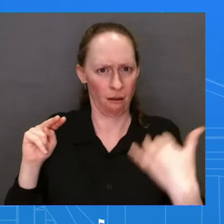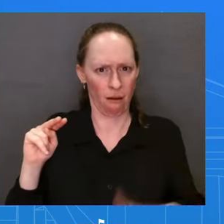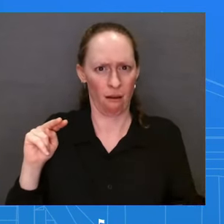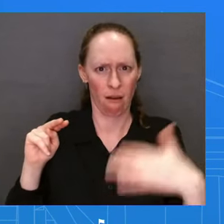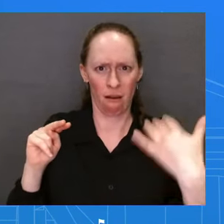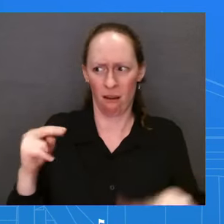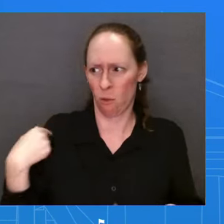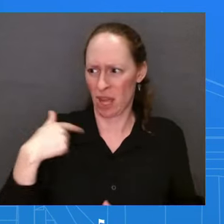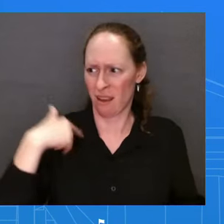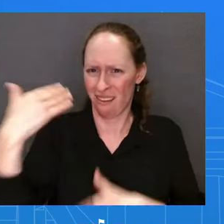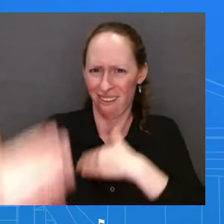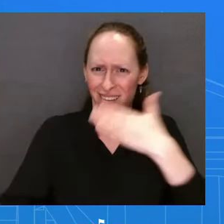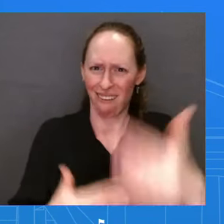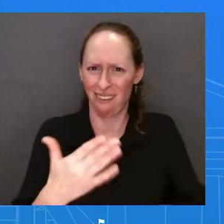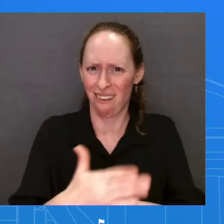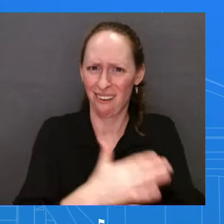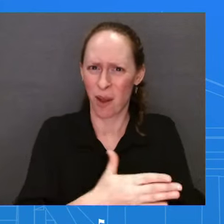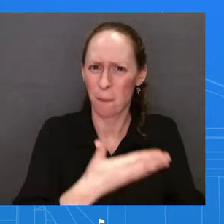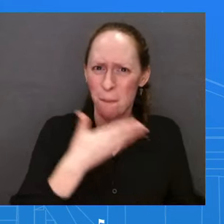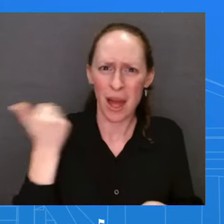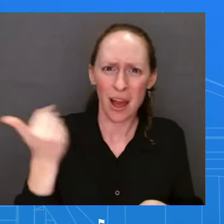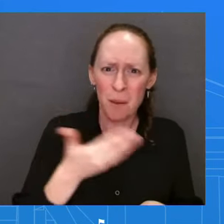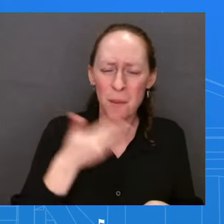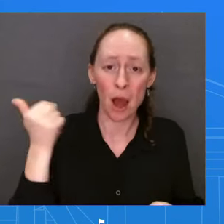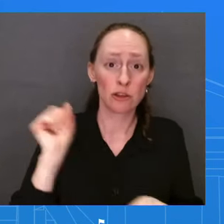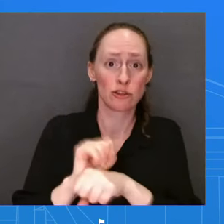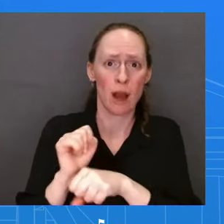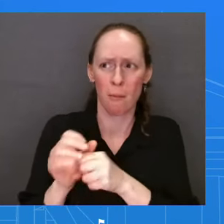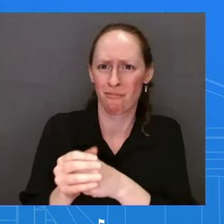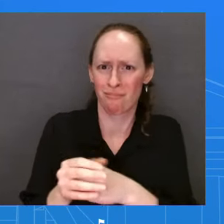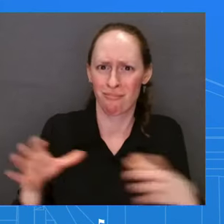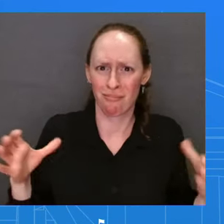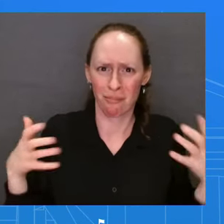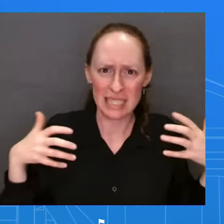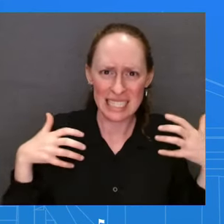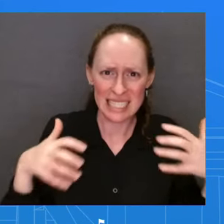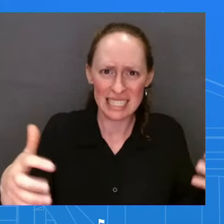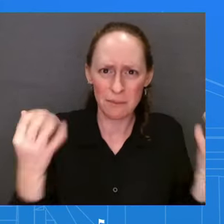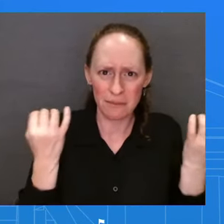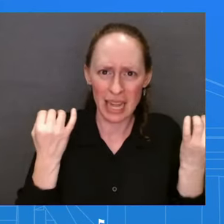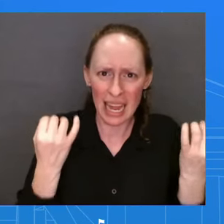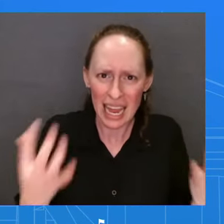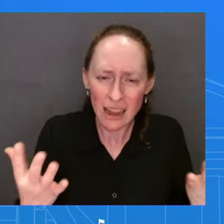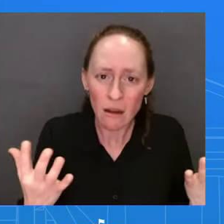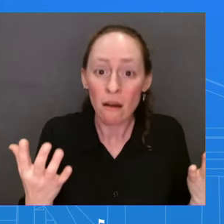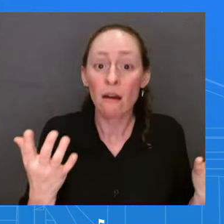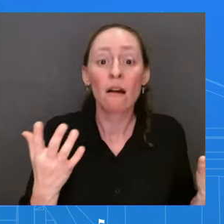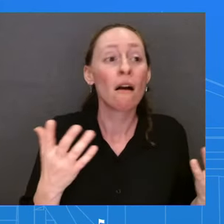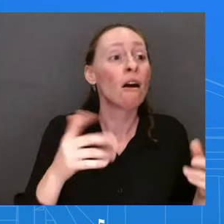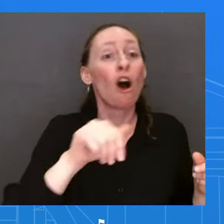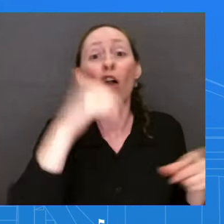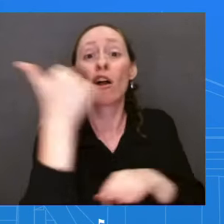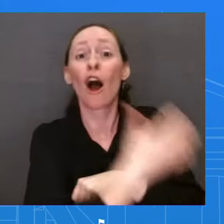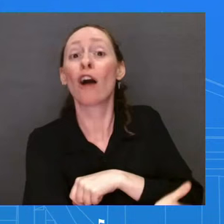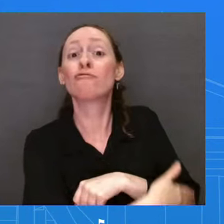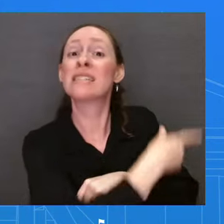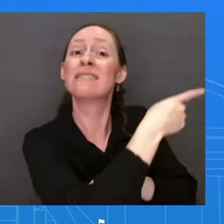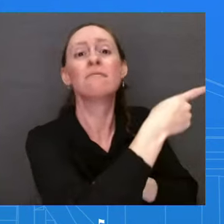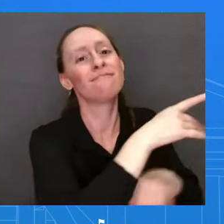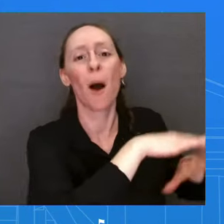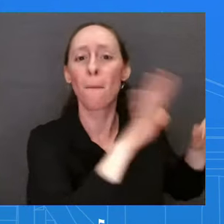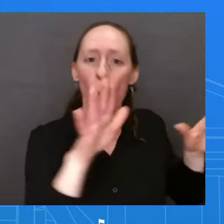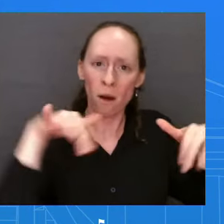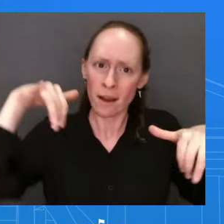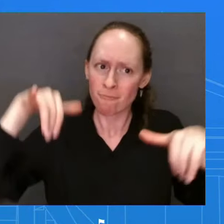back by the hundreds of thousands overseas as a result of private investment in clean energy manufacturing in our country. And